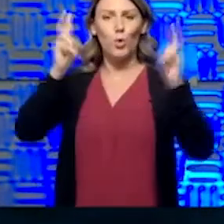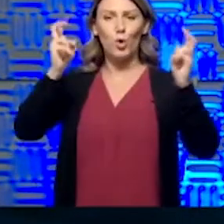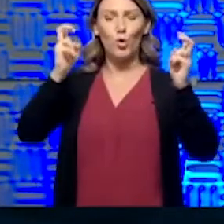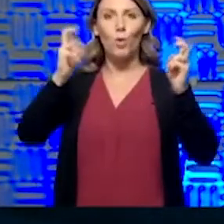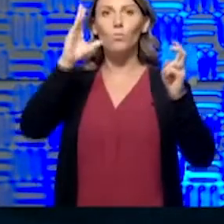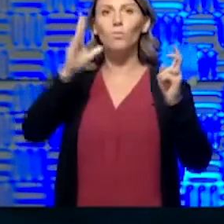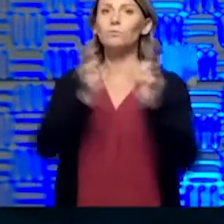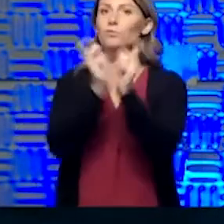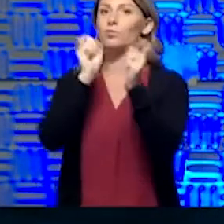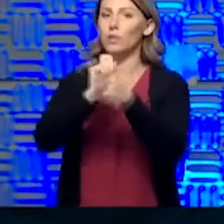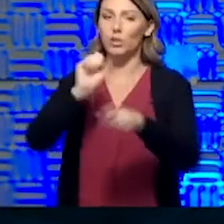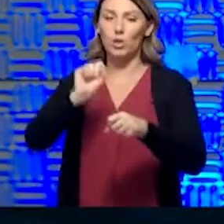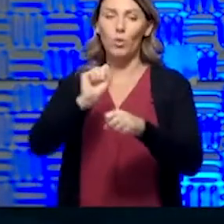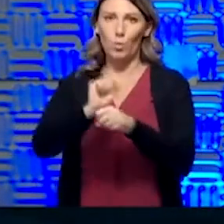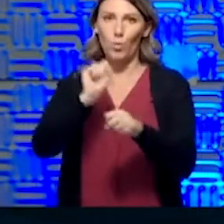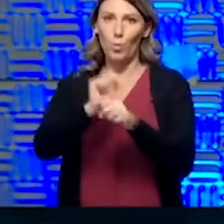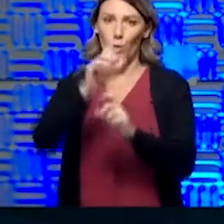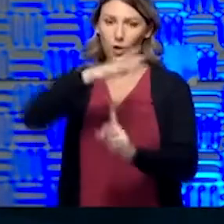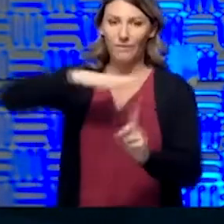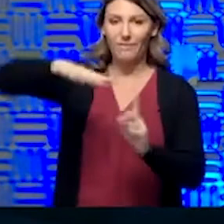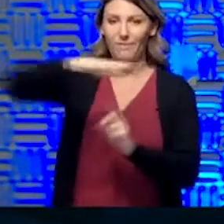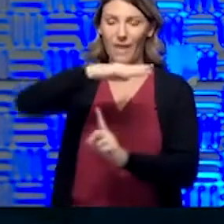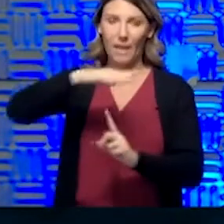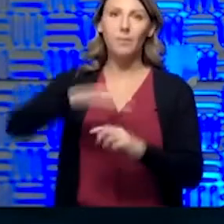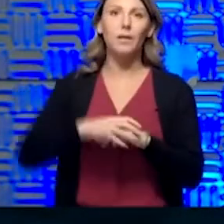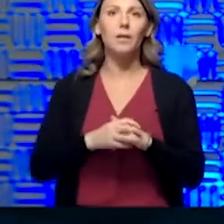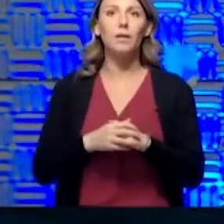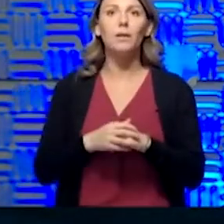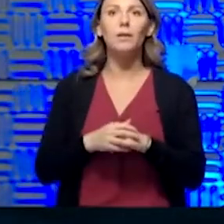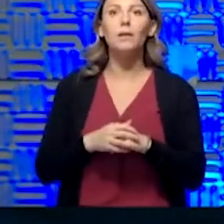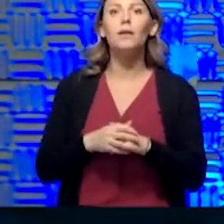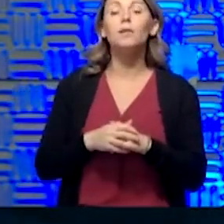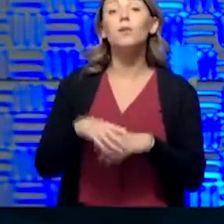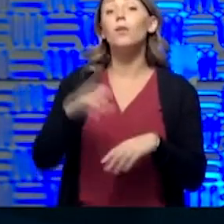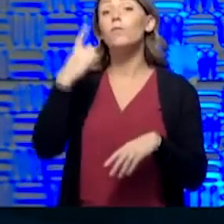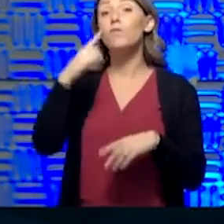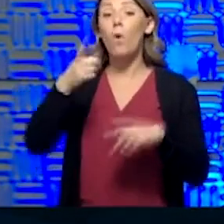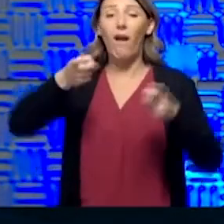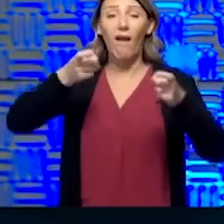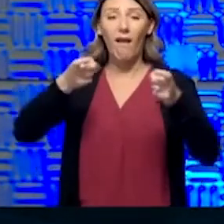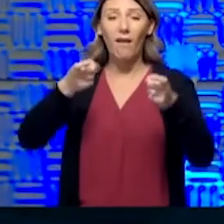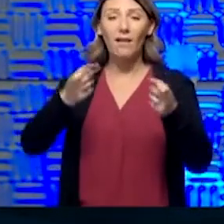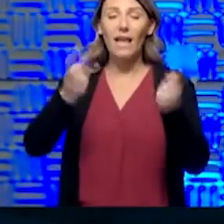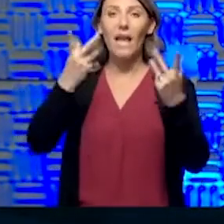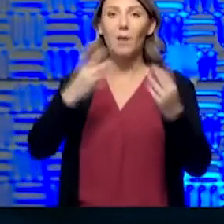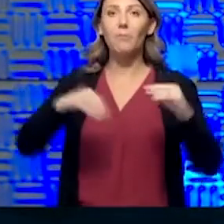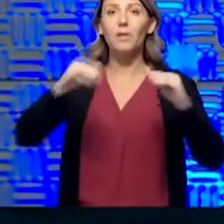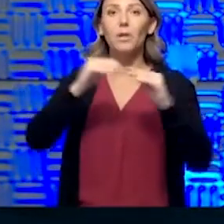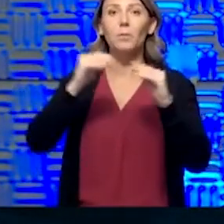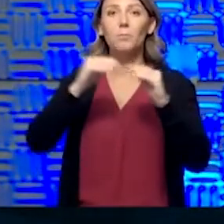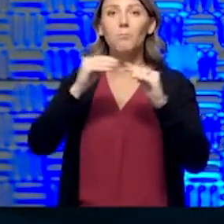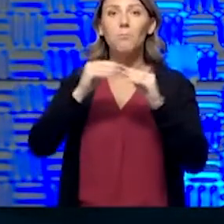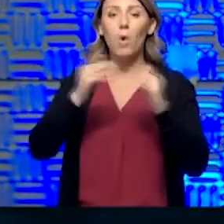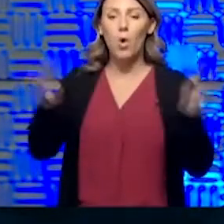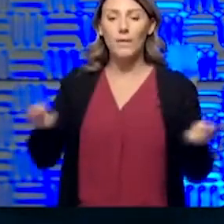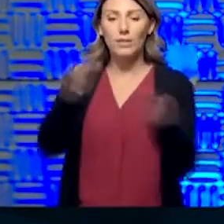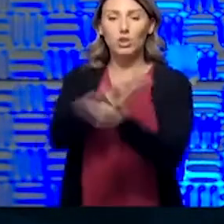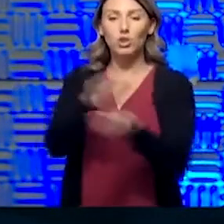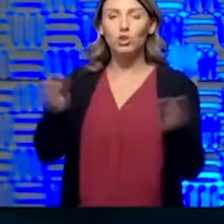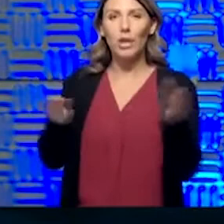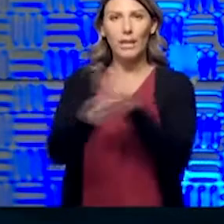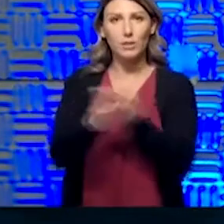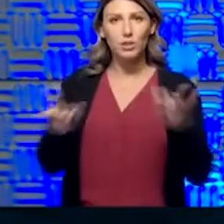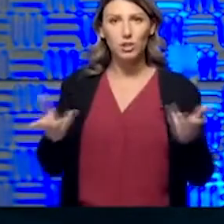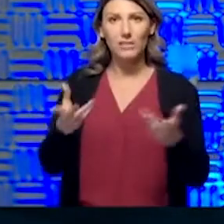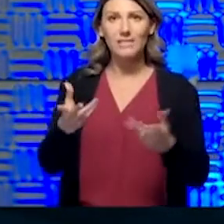setting as well, and construction for that matter. Air handling, I think they're going to look a lot more at how many exchanges of air. And if it's a negative